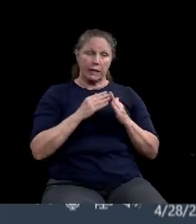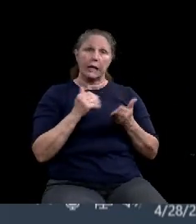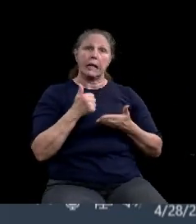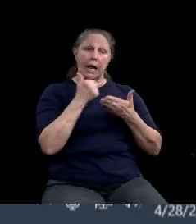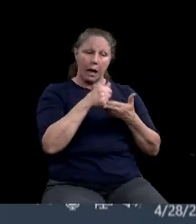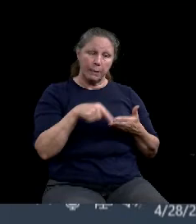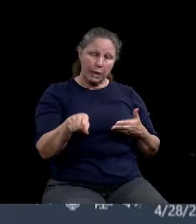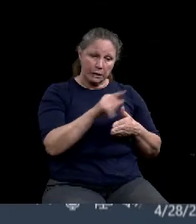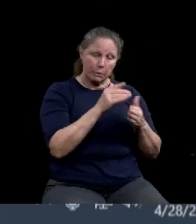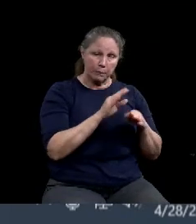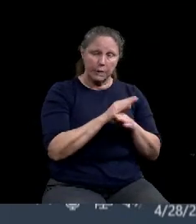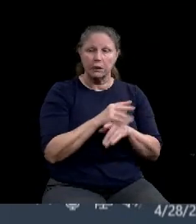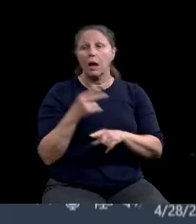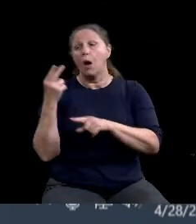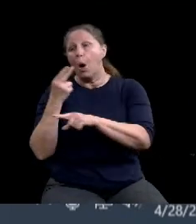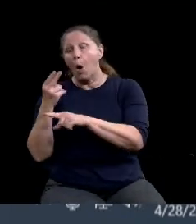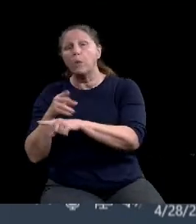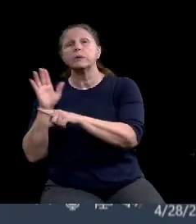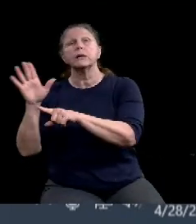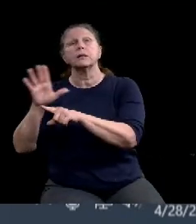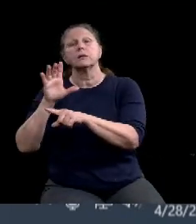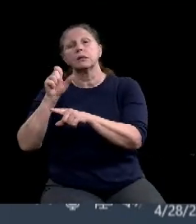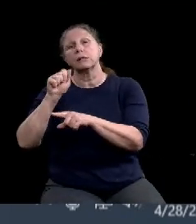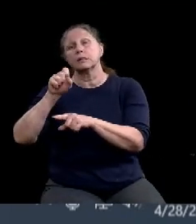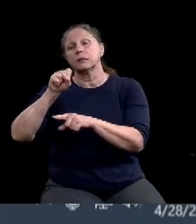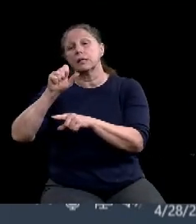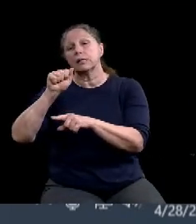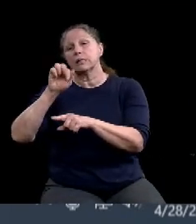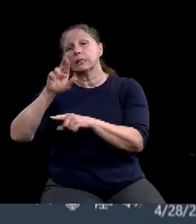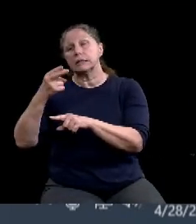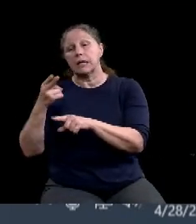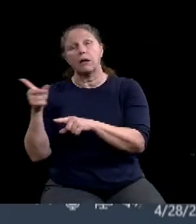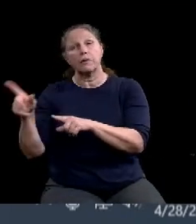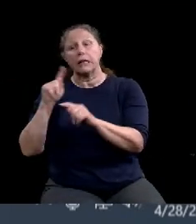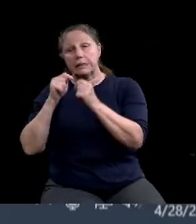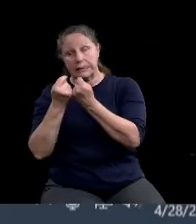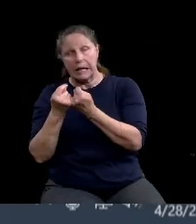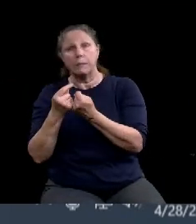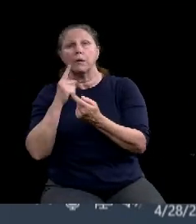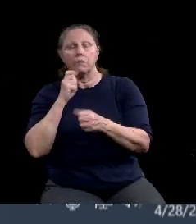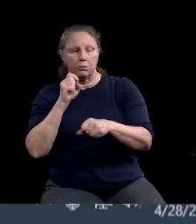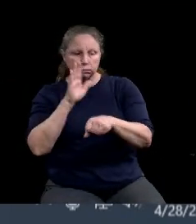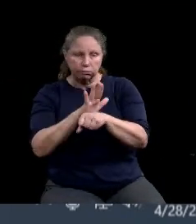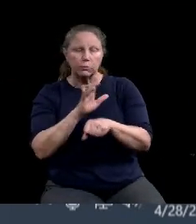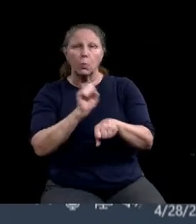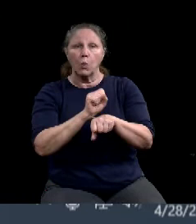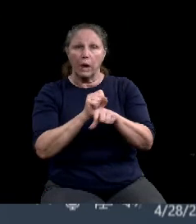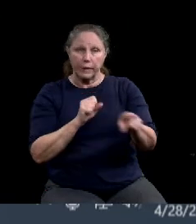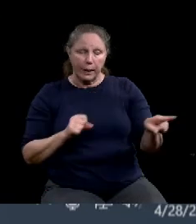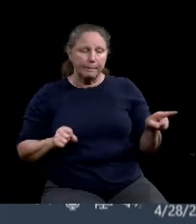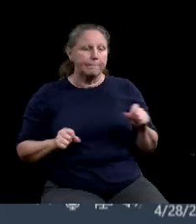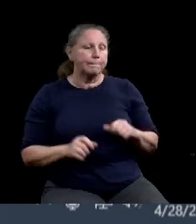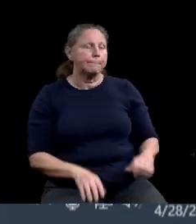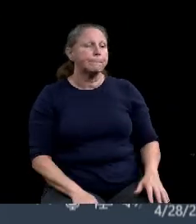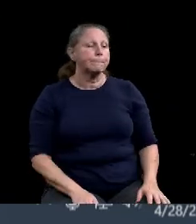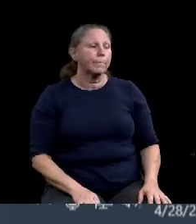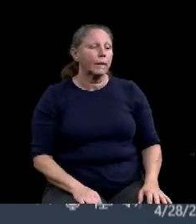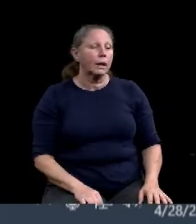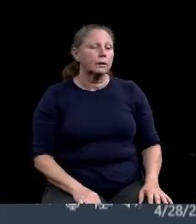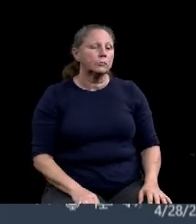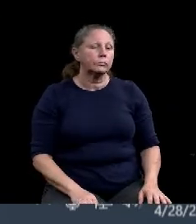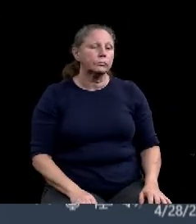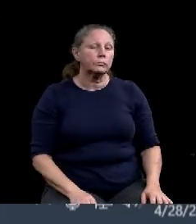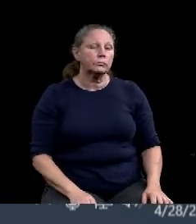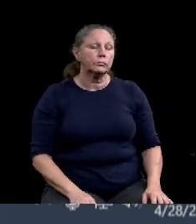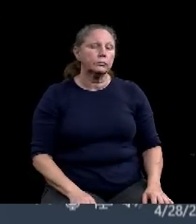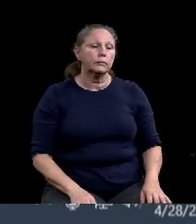committee for being dedicated to getting this stuff done. Um, working with downtown throughout the state, um, this